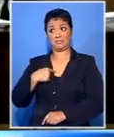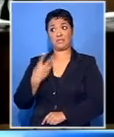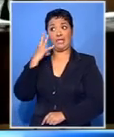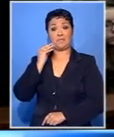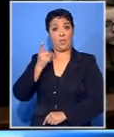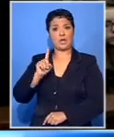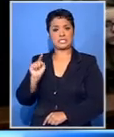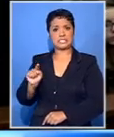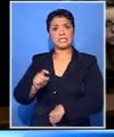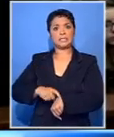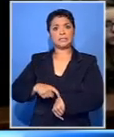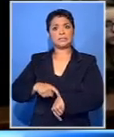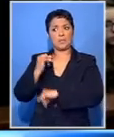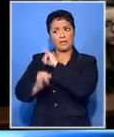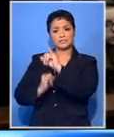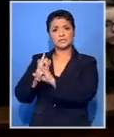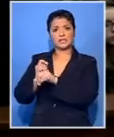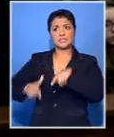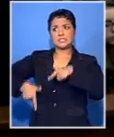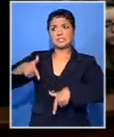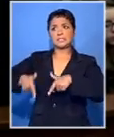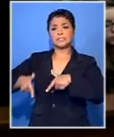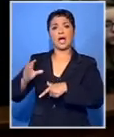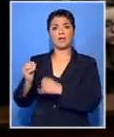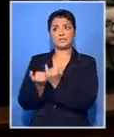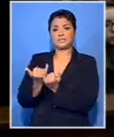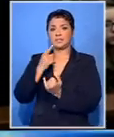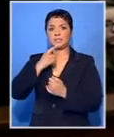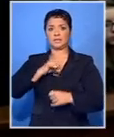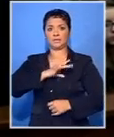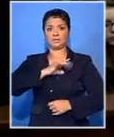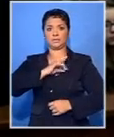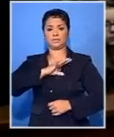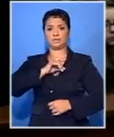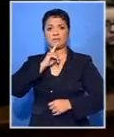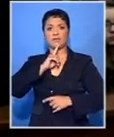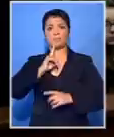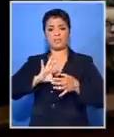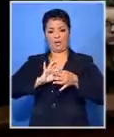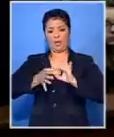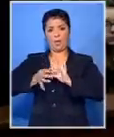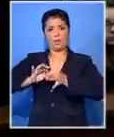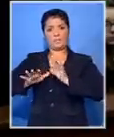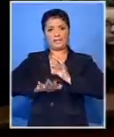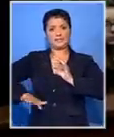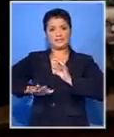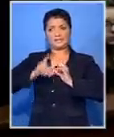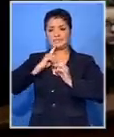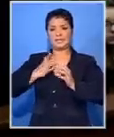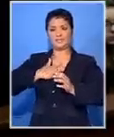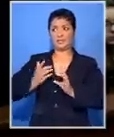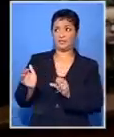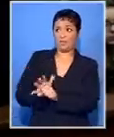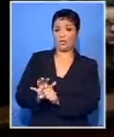to be anxious during most interactions with myself and others within the Paralympic village. The athlete